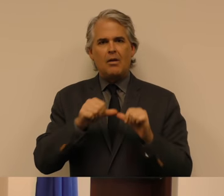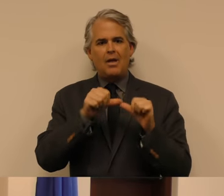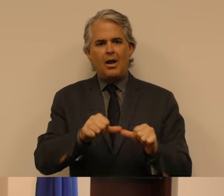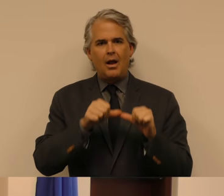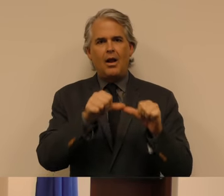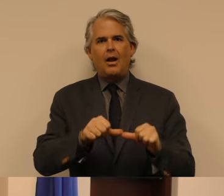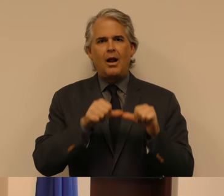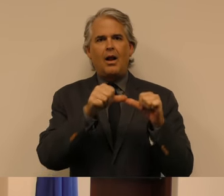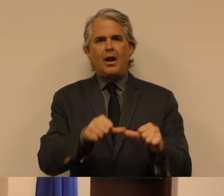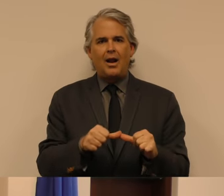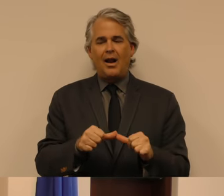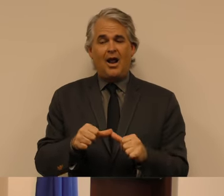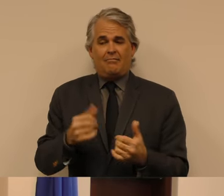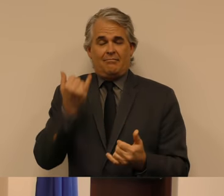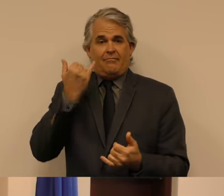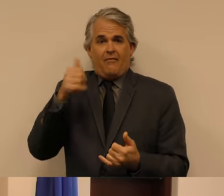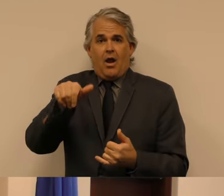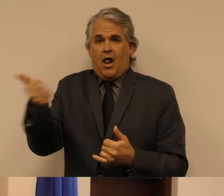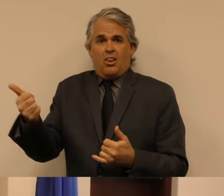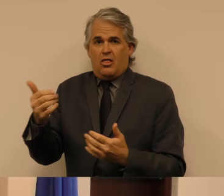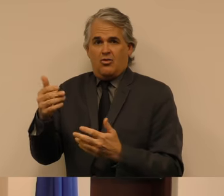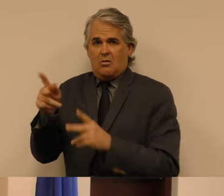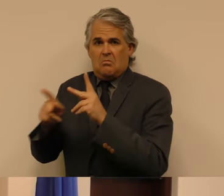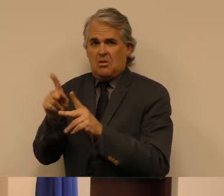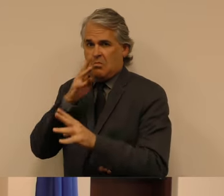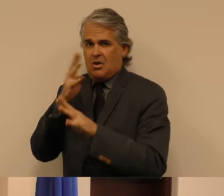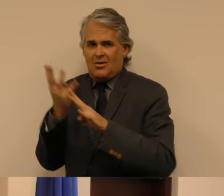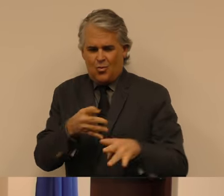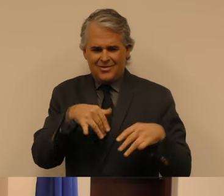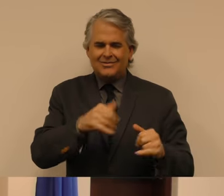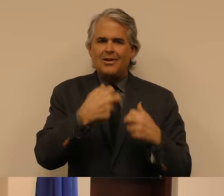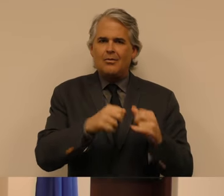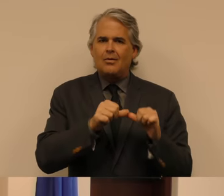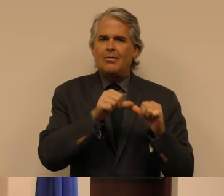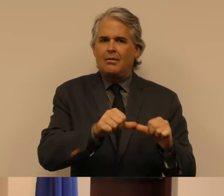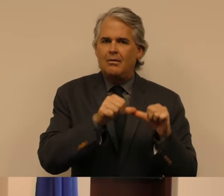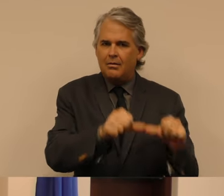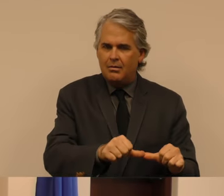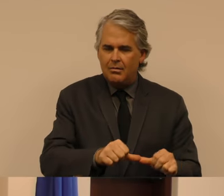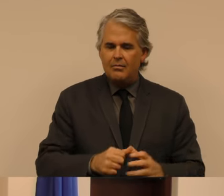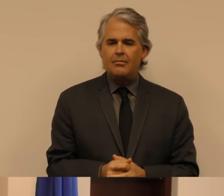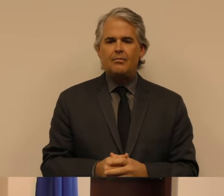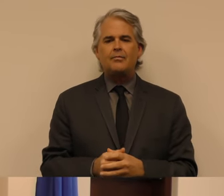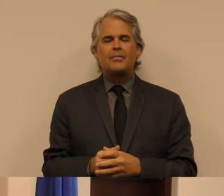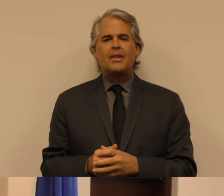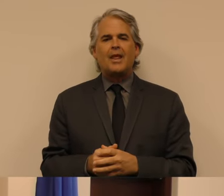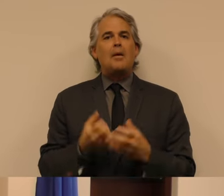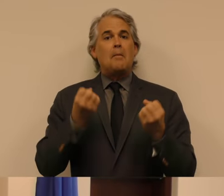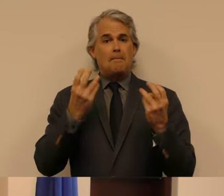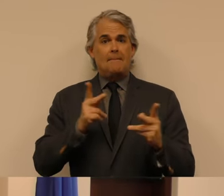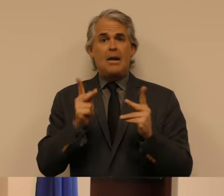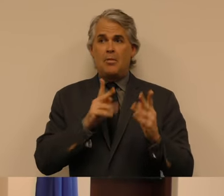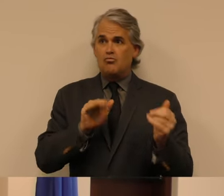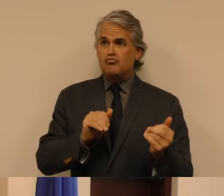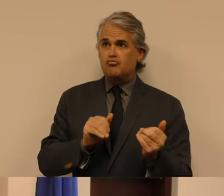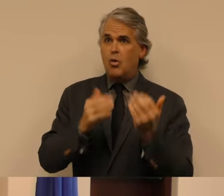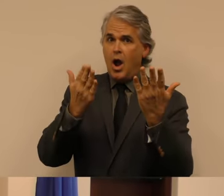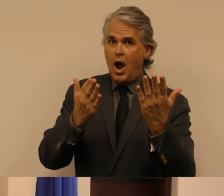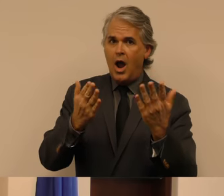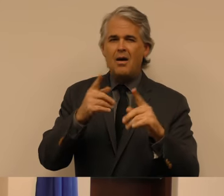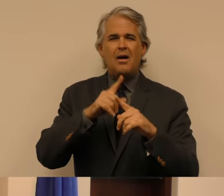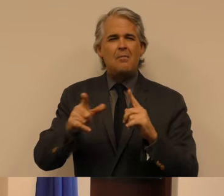These communities have tried for years to keep us focused on this topic, but have been criticized at every